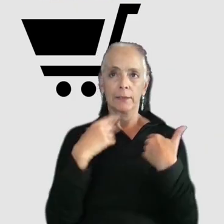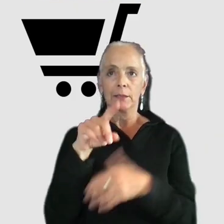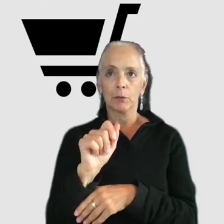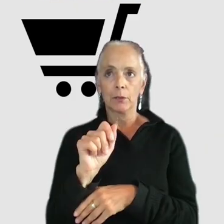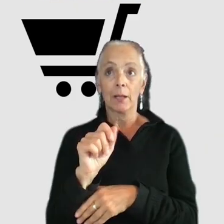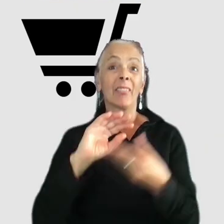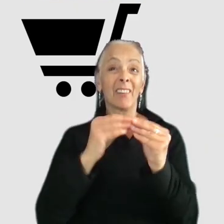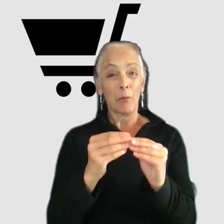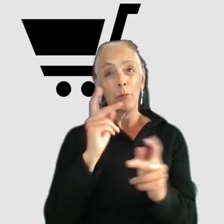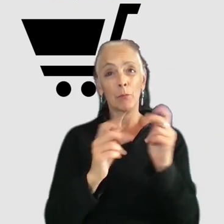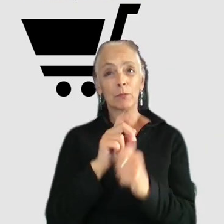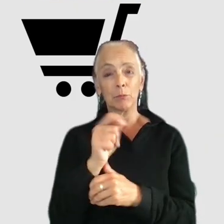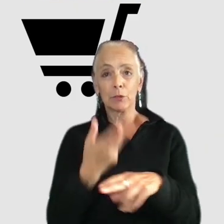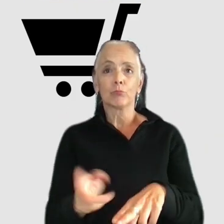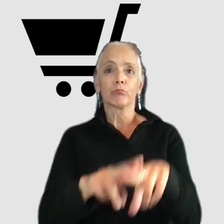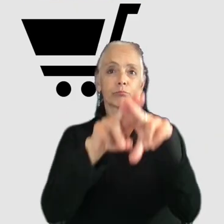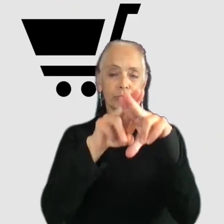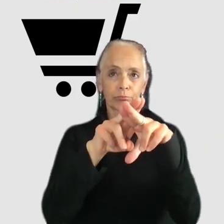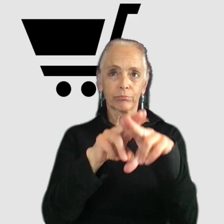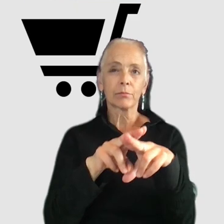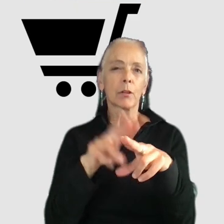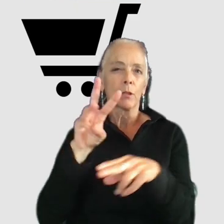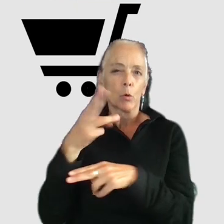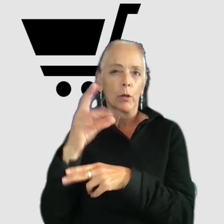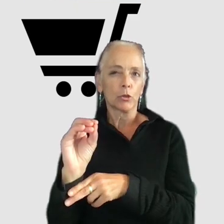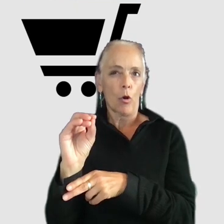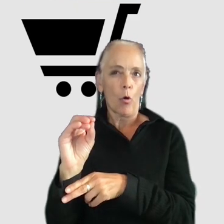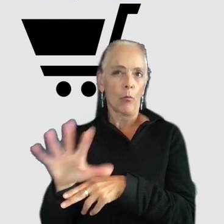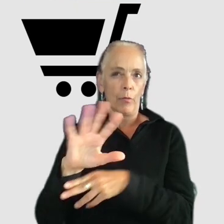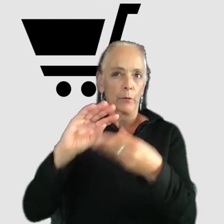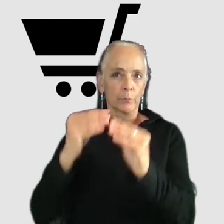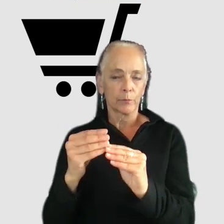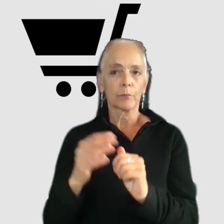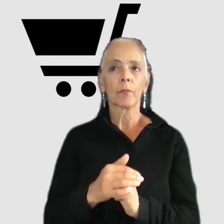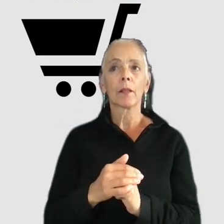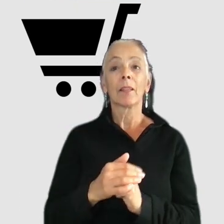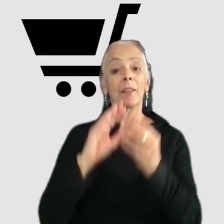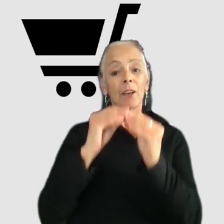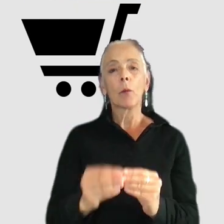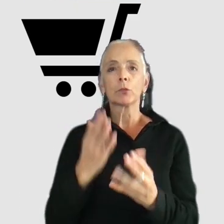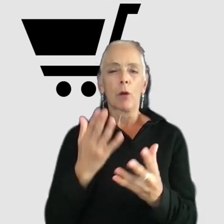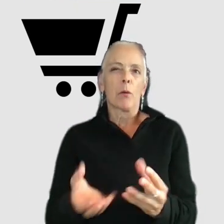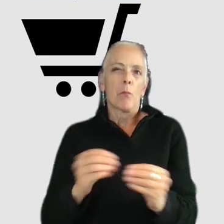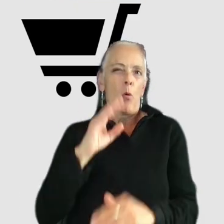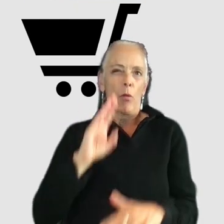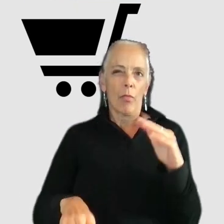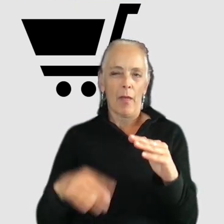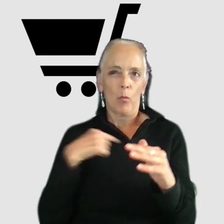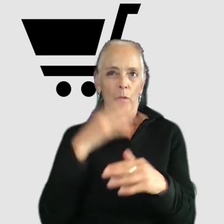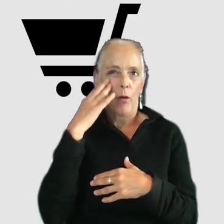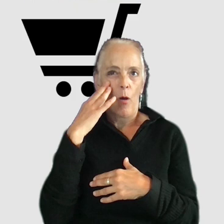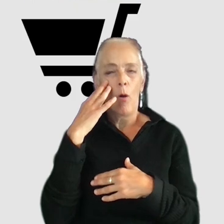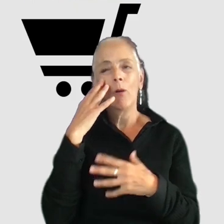disability is increasing according to the World Health Organization and these figures are likely to be higher due to how we measure disability,